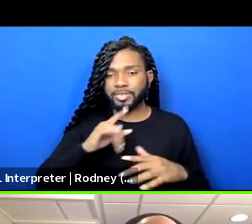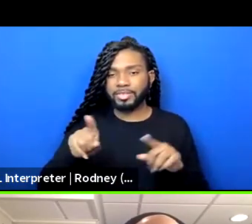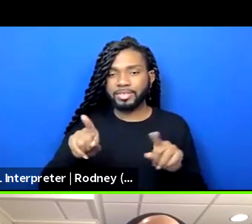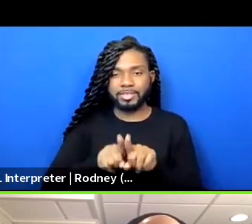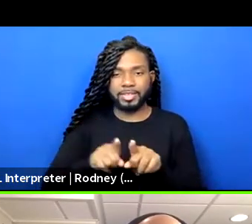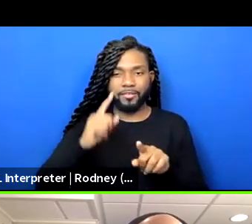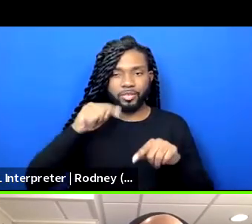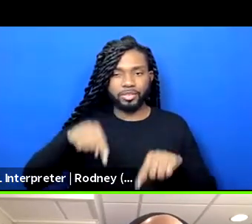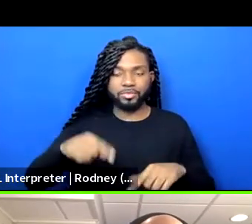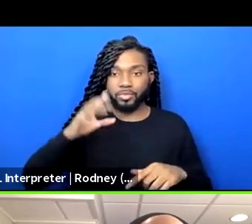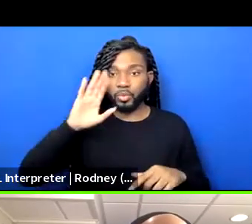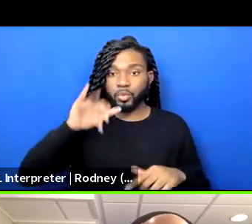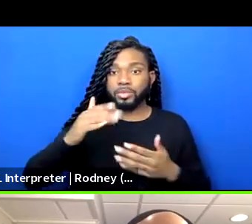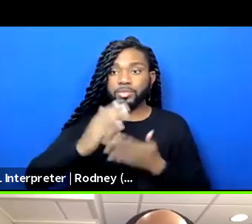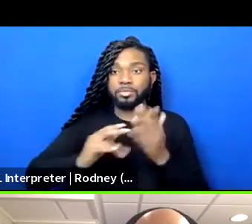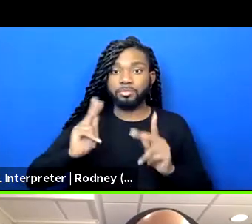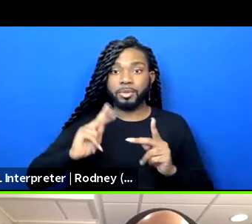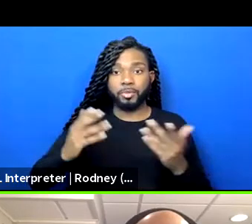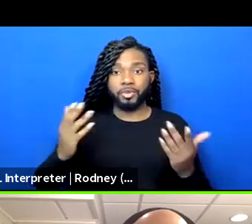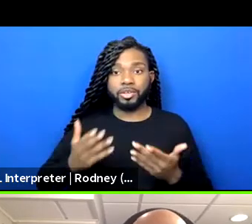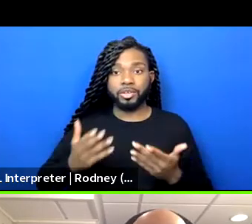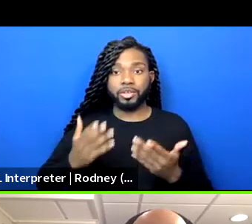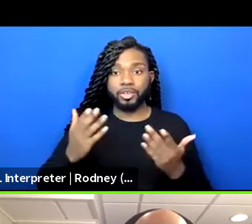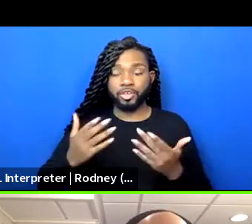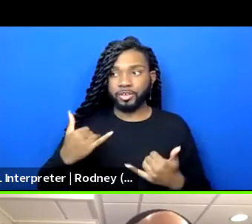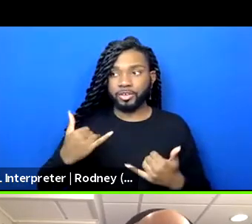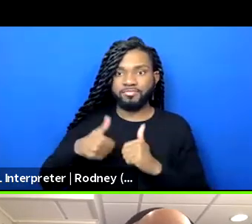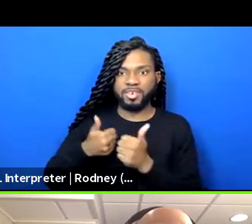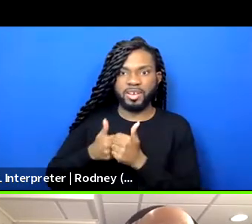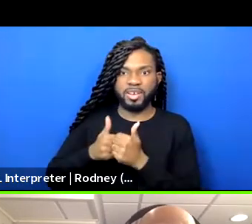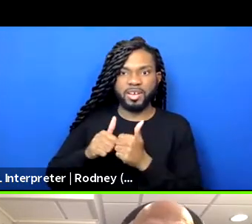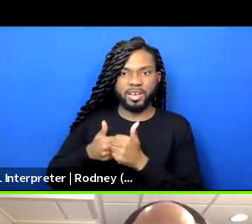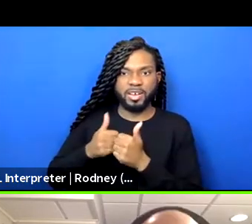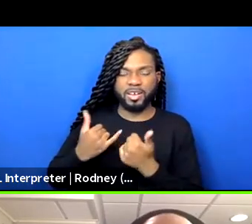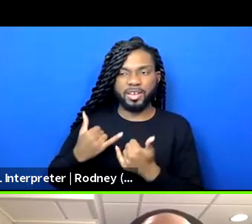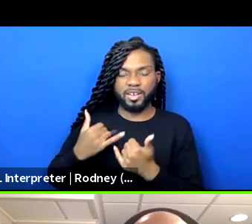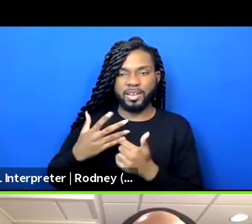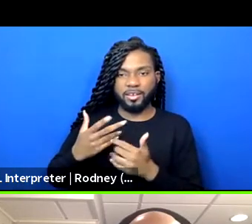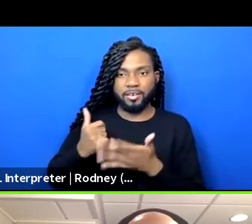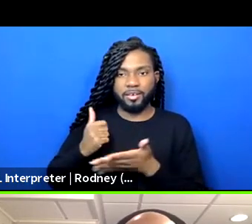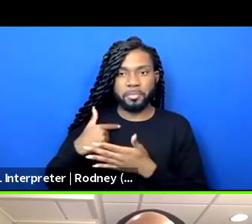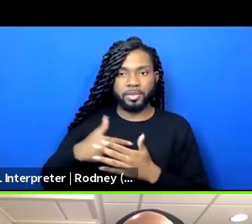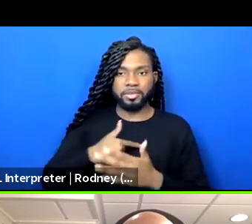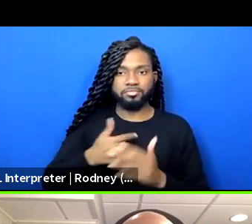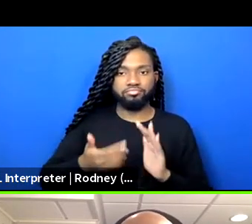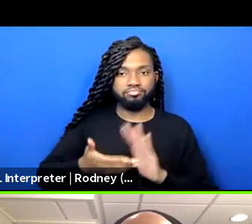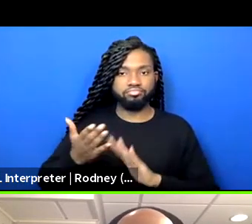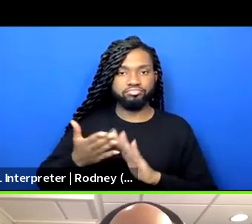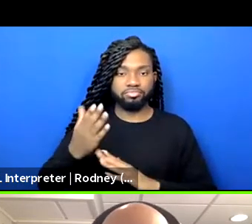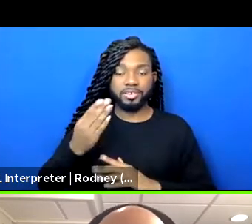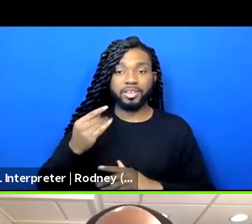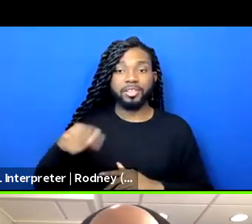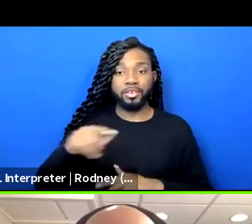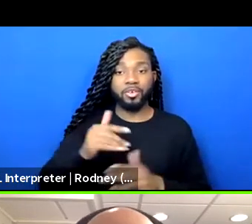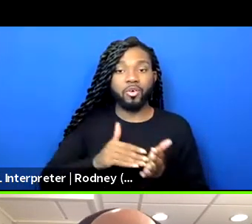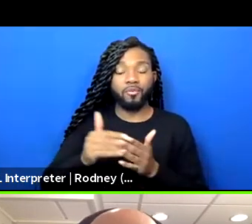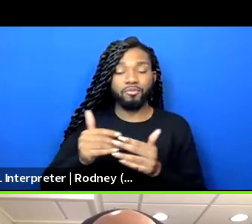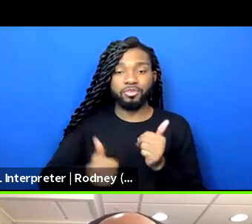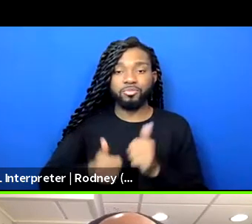So know there's some people behind the scenes from what we're doing right now that are keeping us going. And they're the most often the most unrecognized